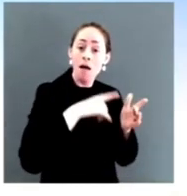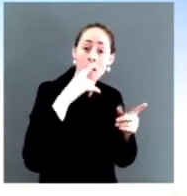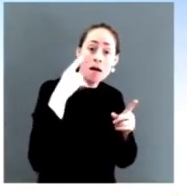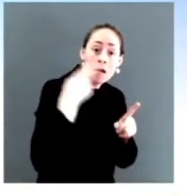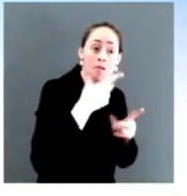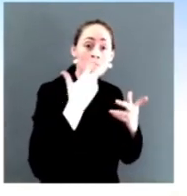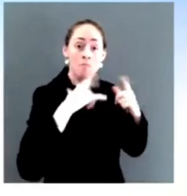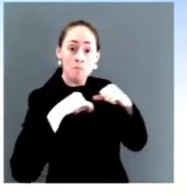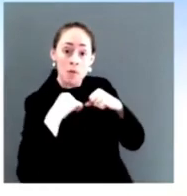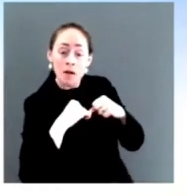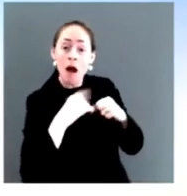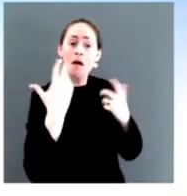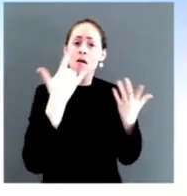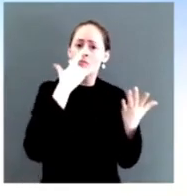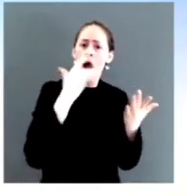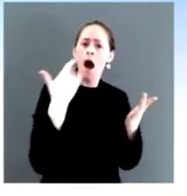but we can get some degree of mitigation.